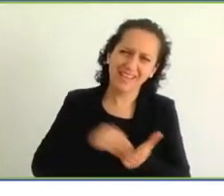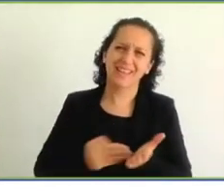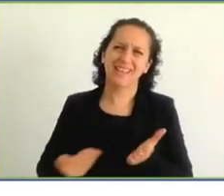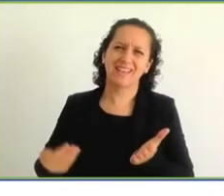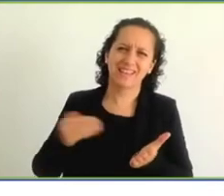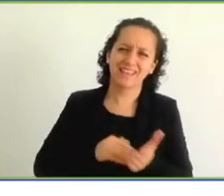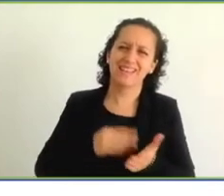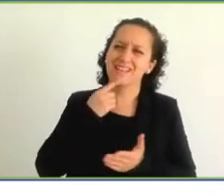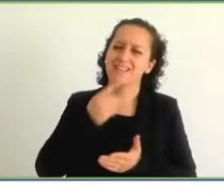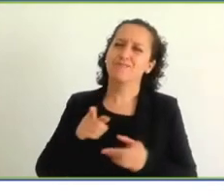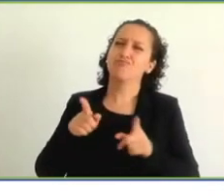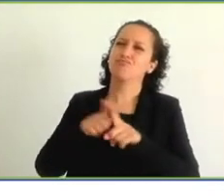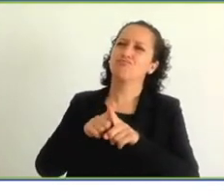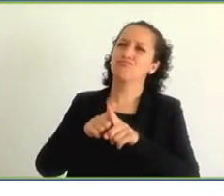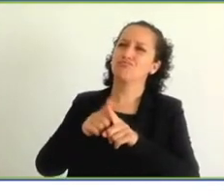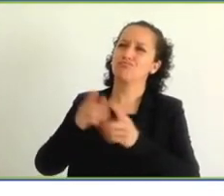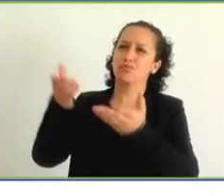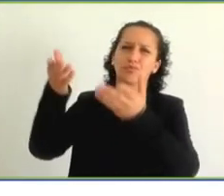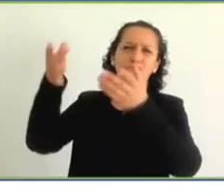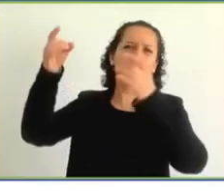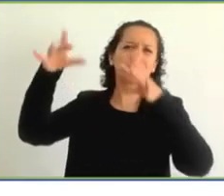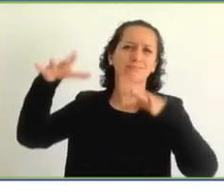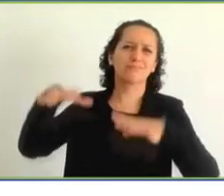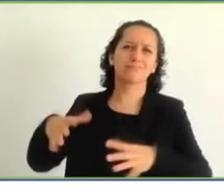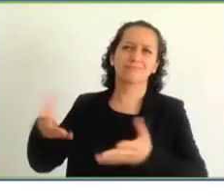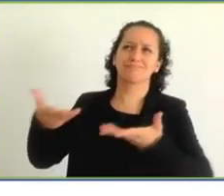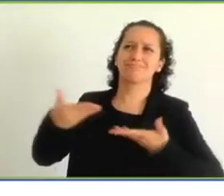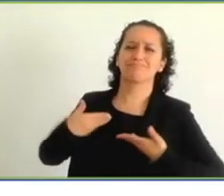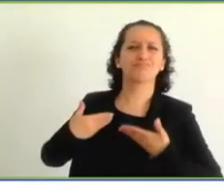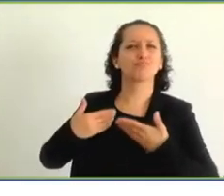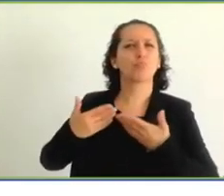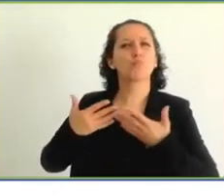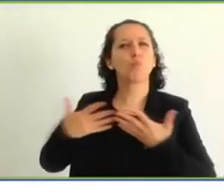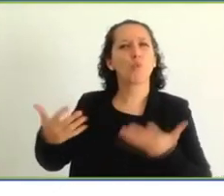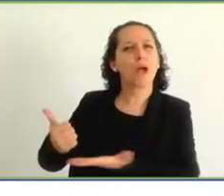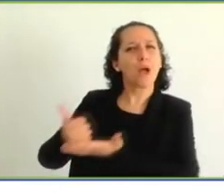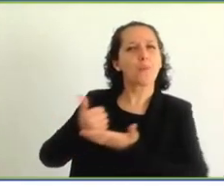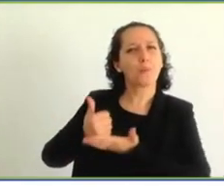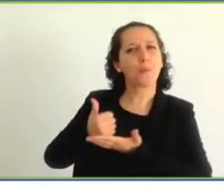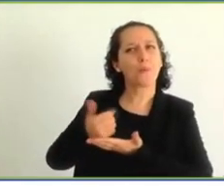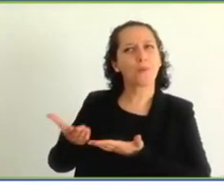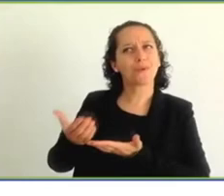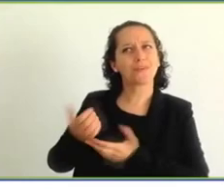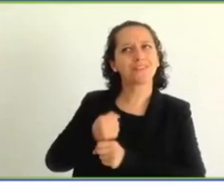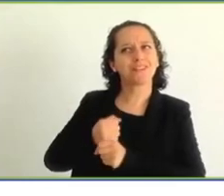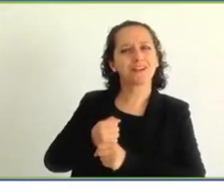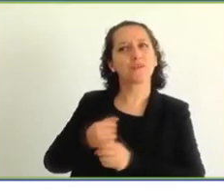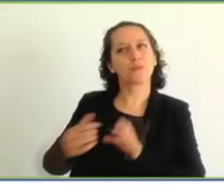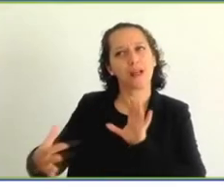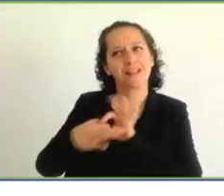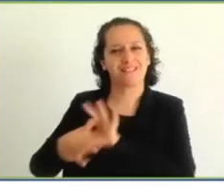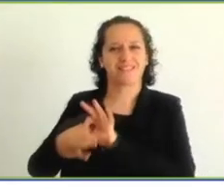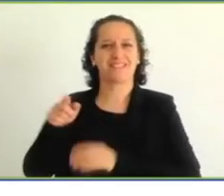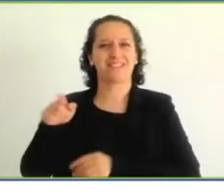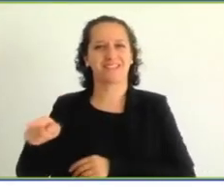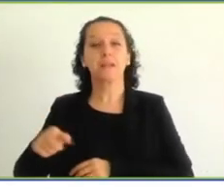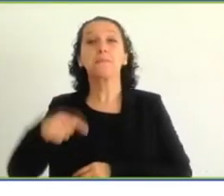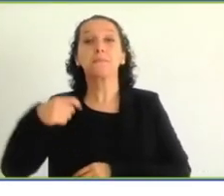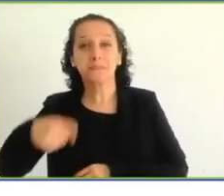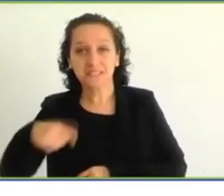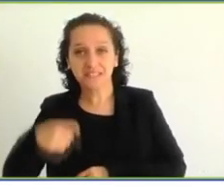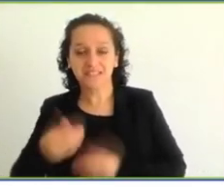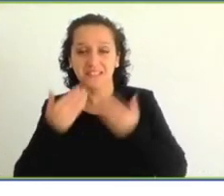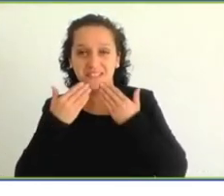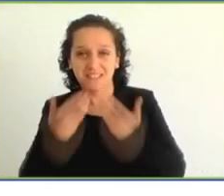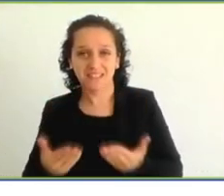in terms of our partnership. So, thank you again, Mr. Chairman, and we will resolve to continue to work towards achieving